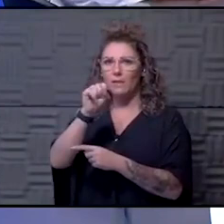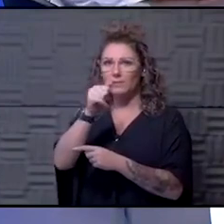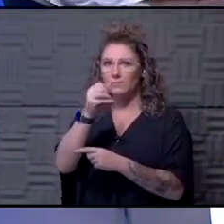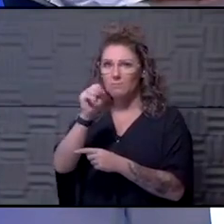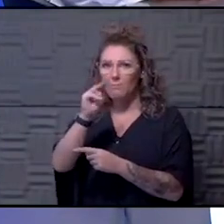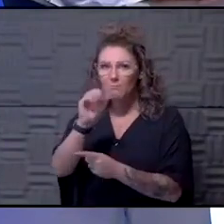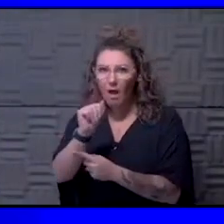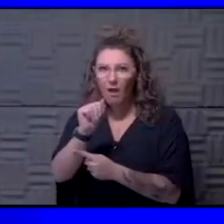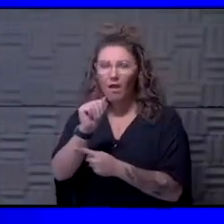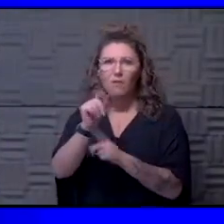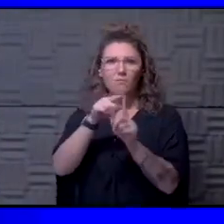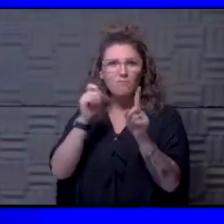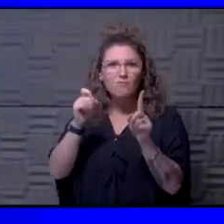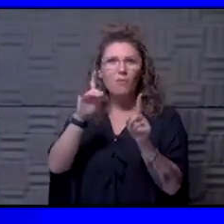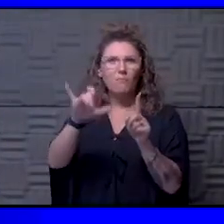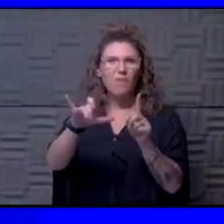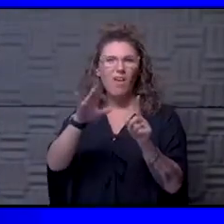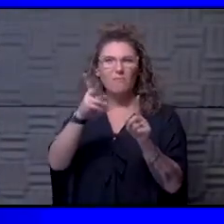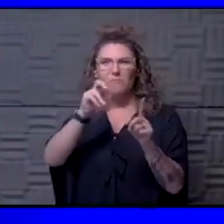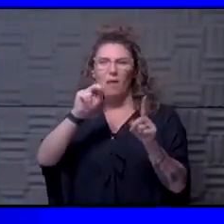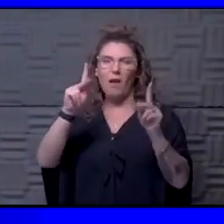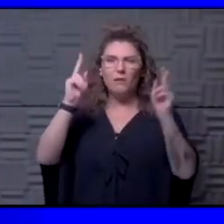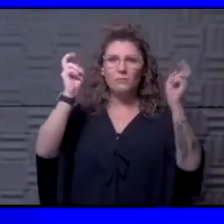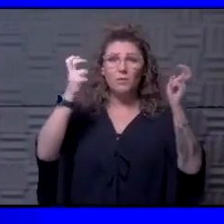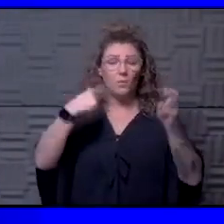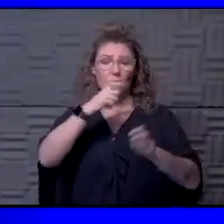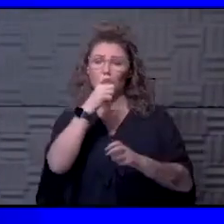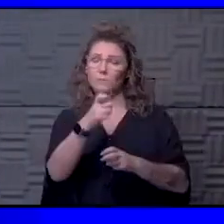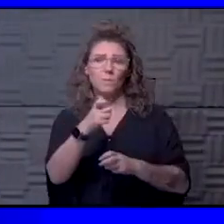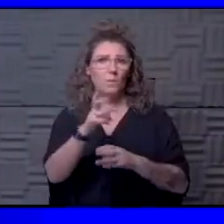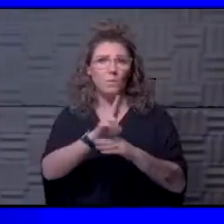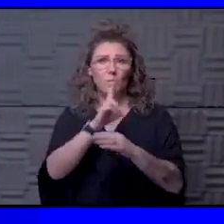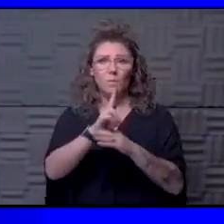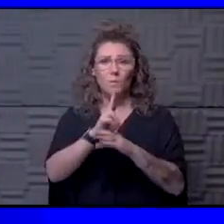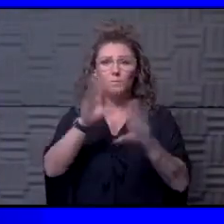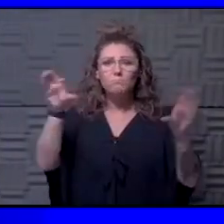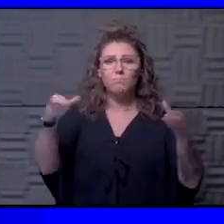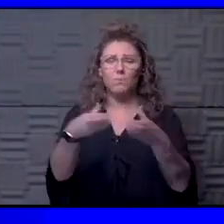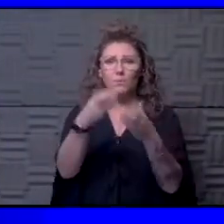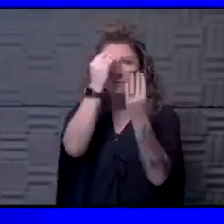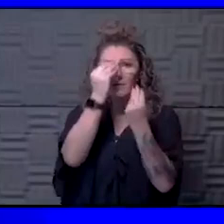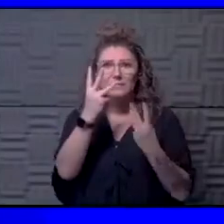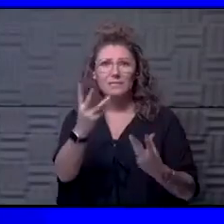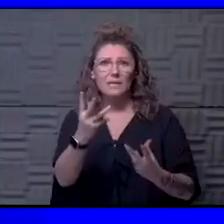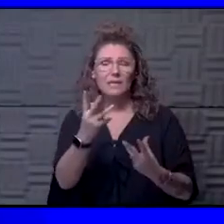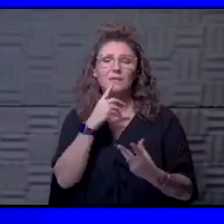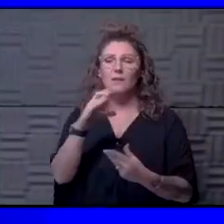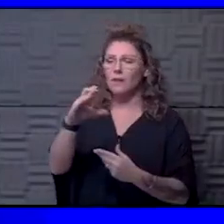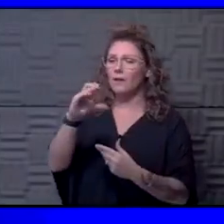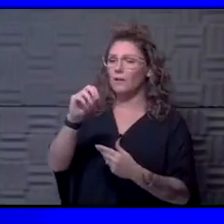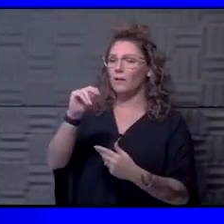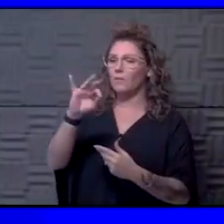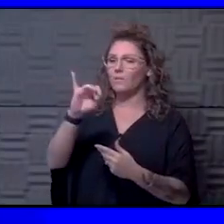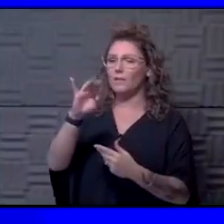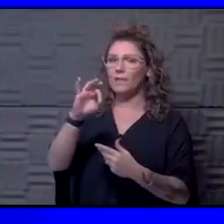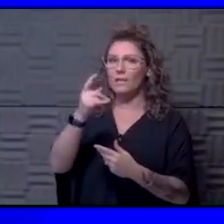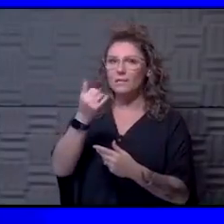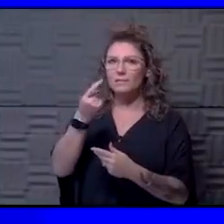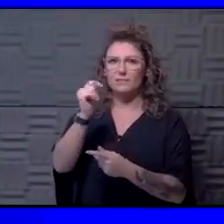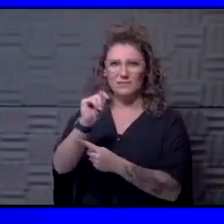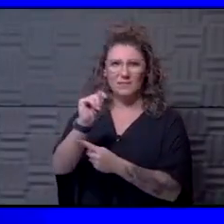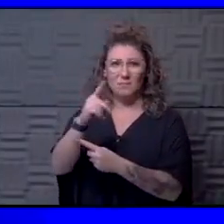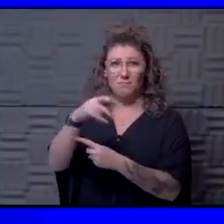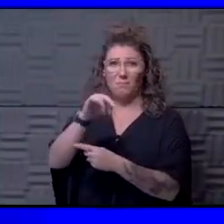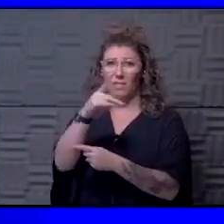you know, that's very good. Um, we don't have, we don't use convalescent plasma. The bulk of the data would suggest that the convalescent plasma, the